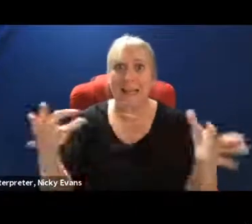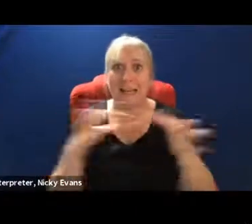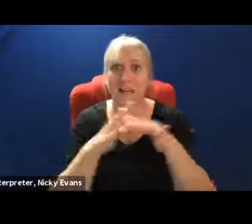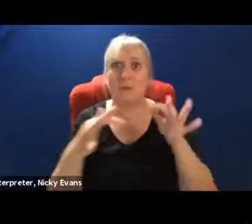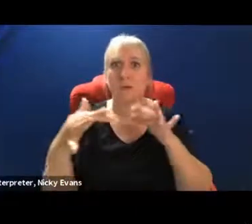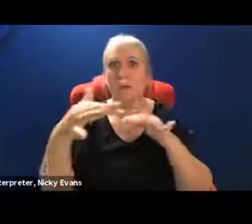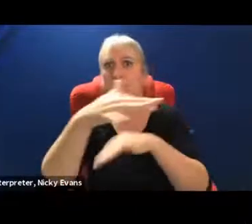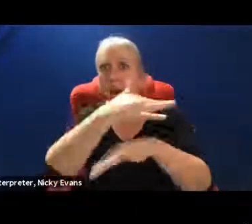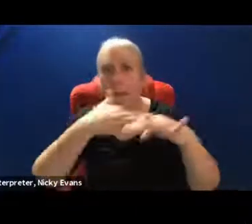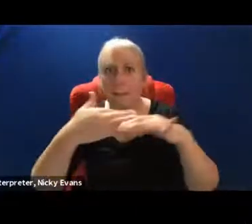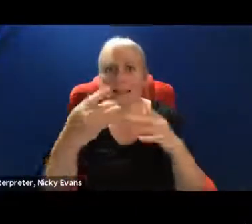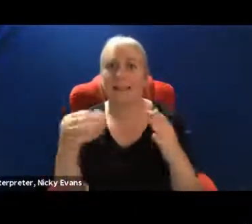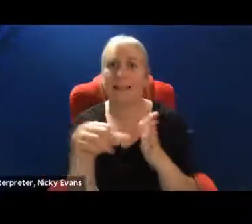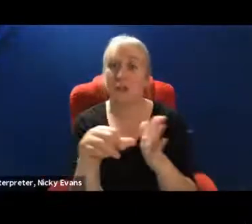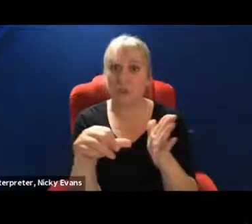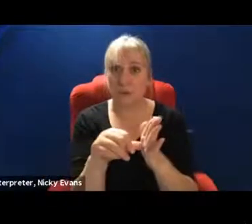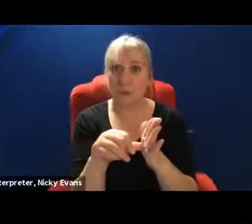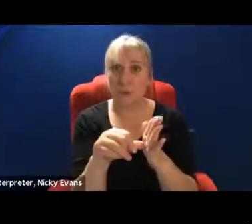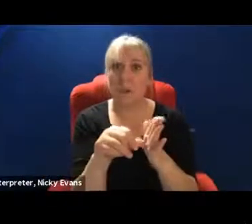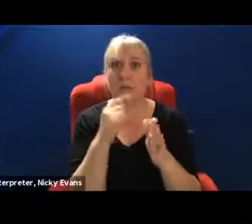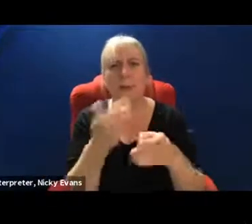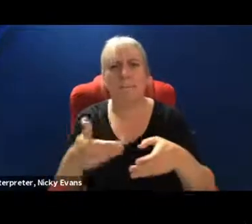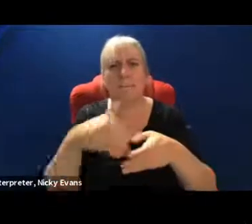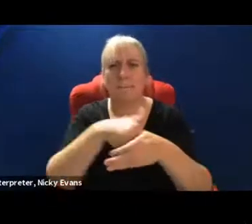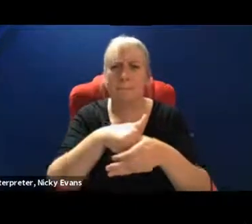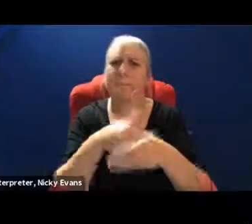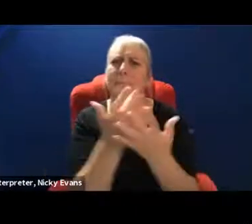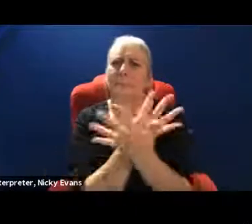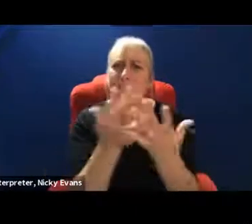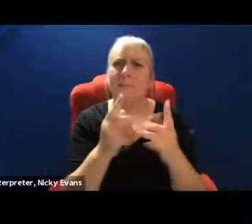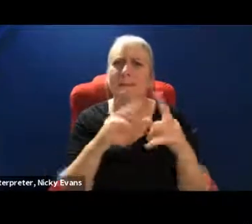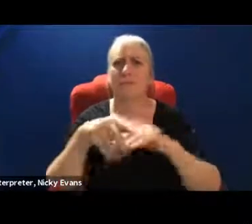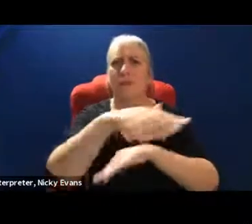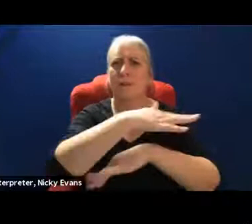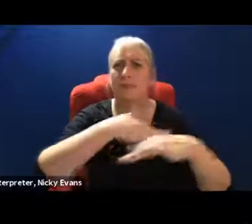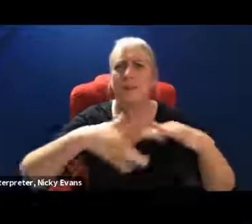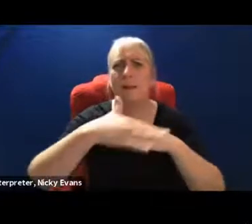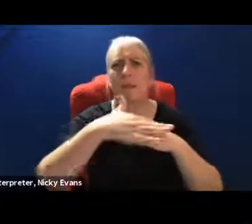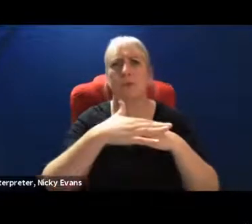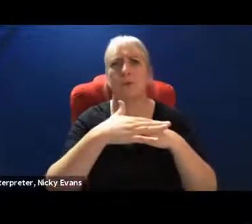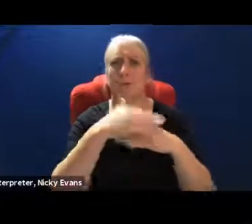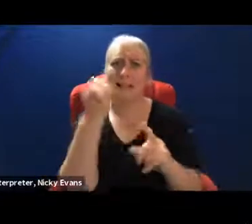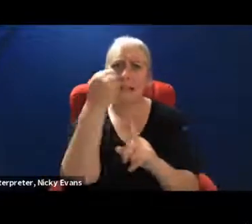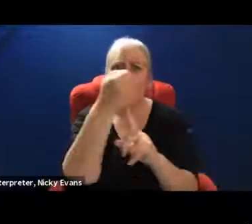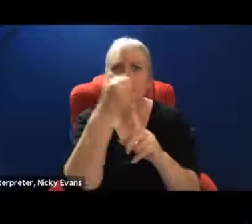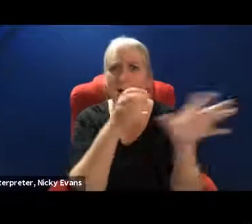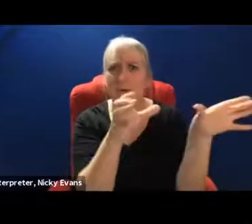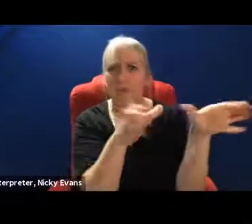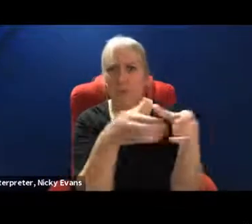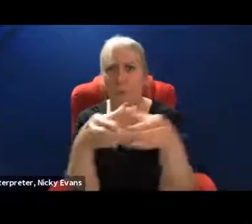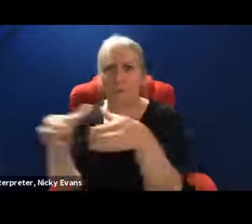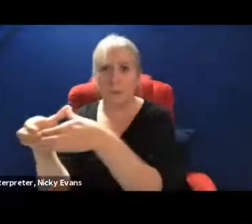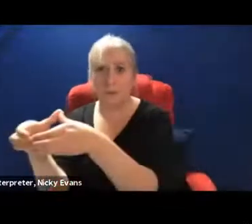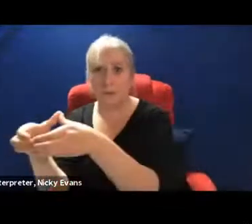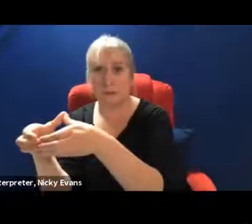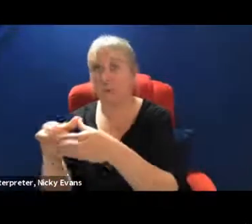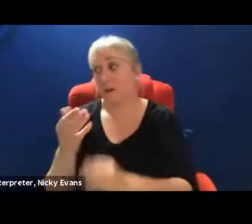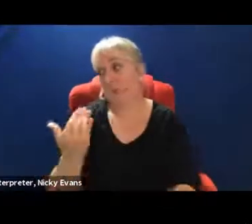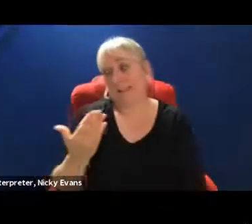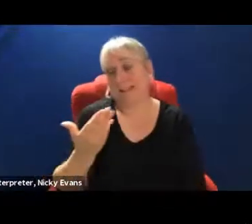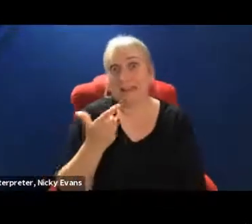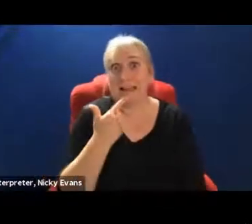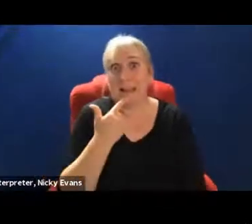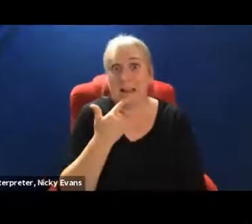and belong to a number of environmental campaign groups, as well as standing recently as a Green Party candidate.